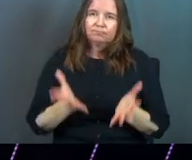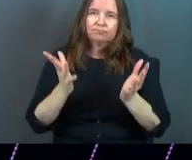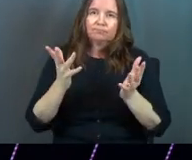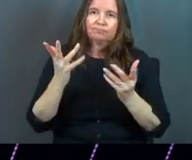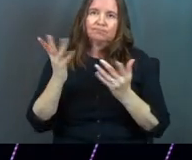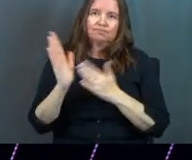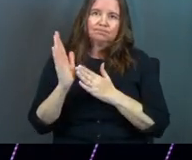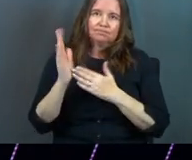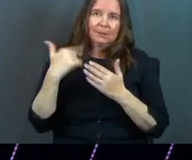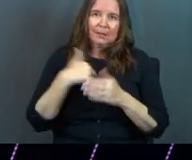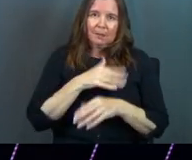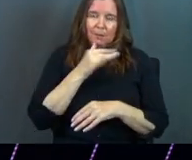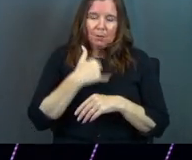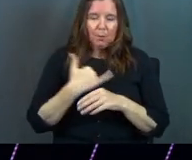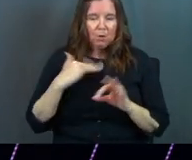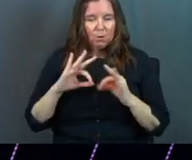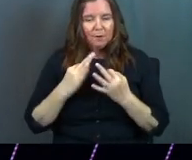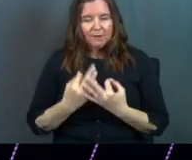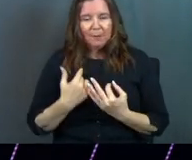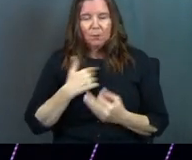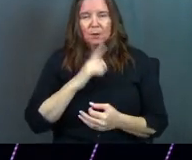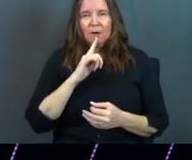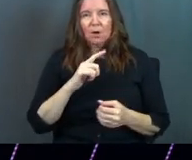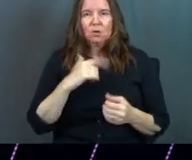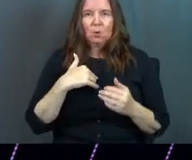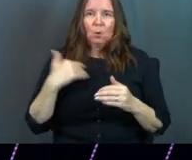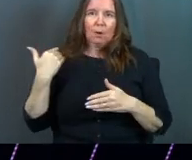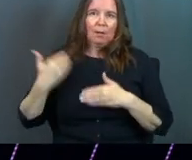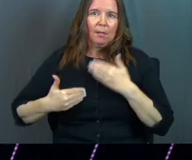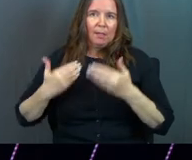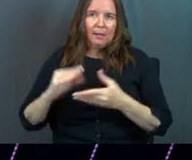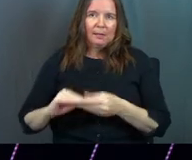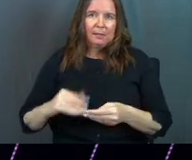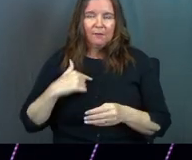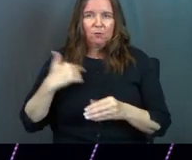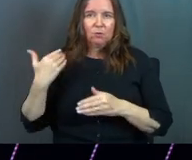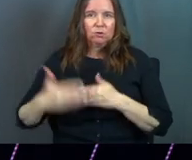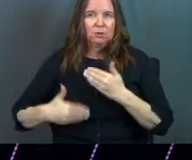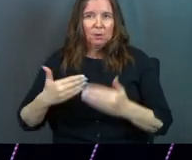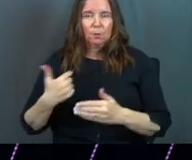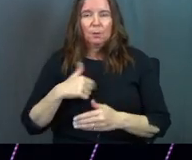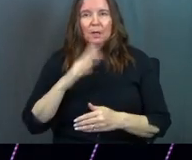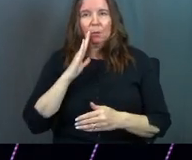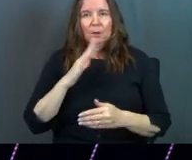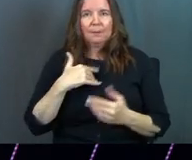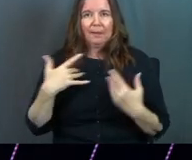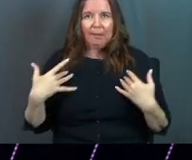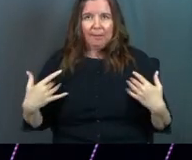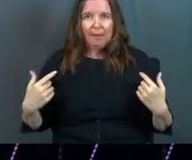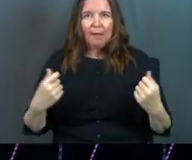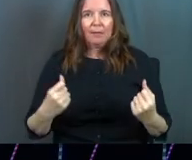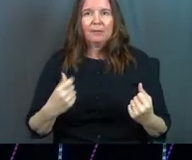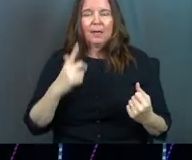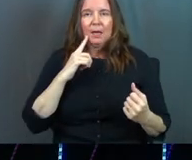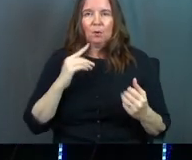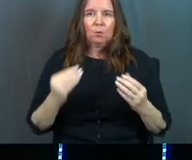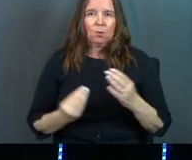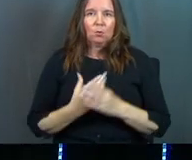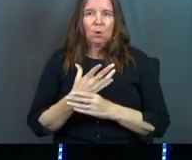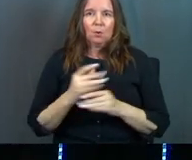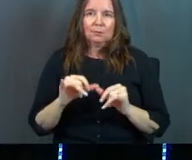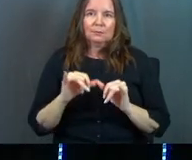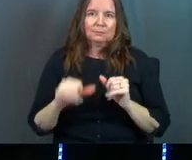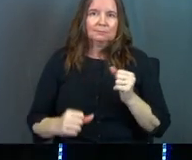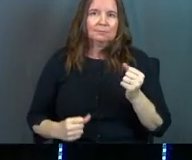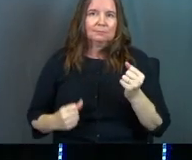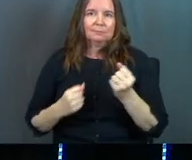Mother's Day. We are your family. We are your legacy. And for generations, we'll be healthy and we'll grow and we'll